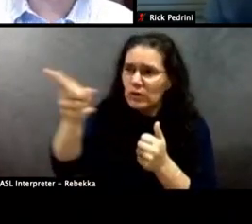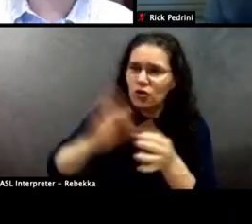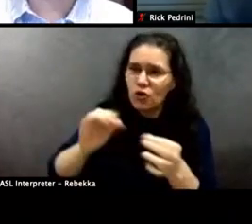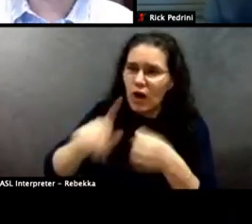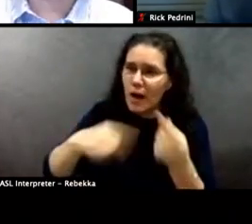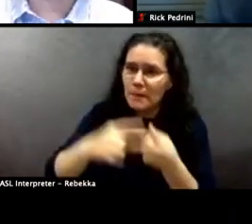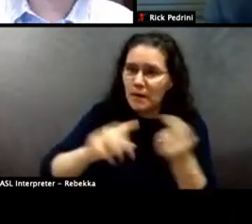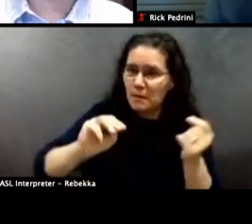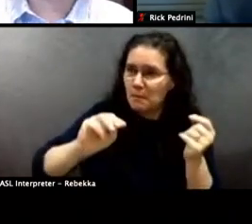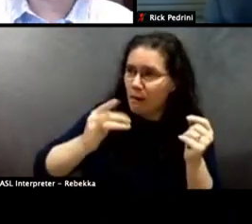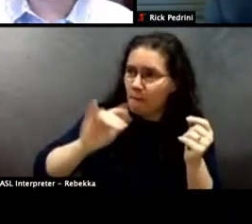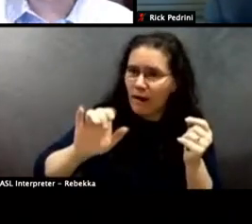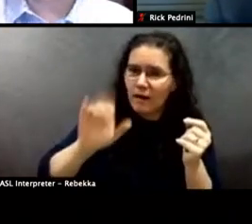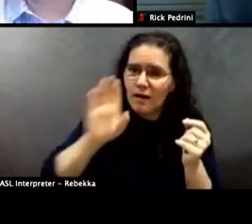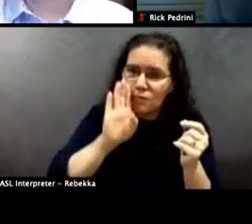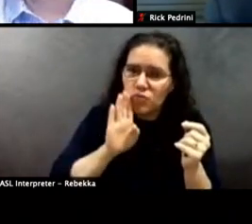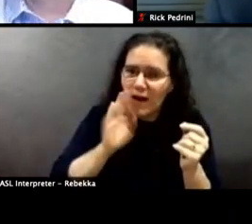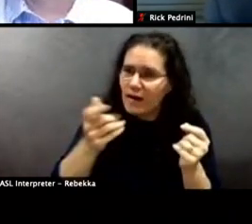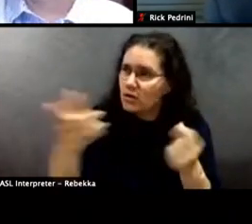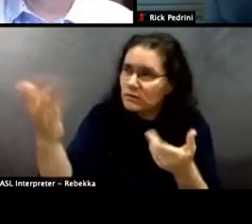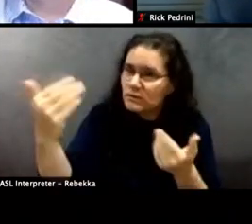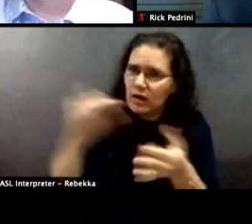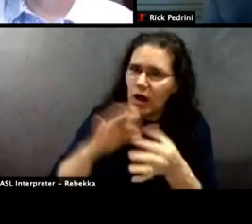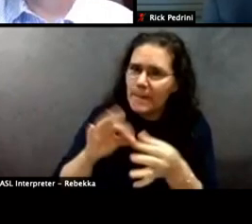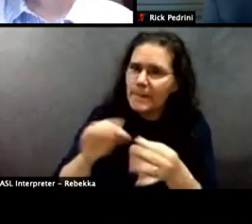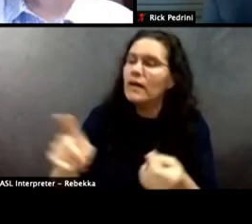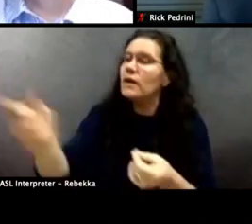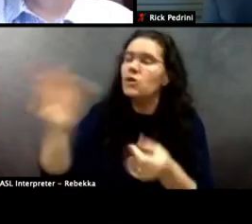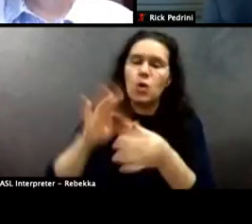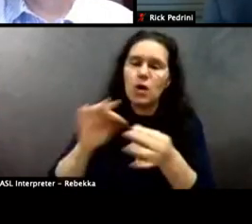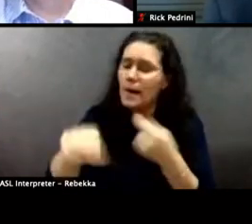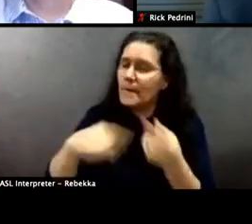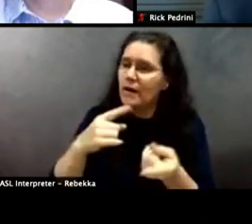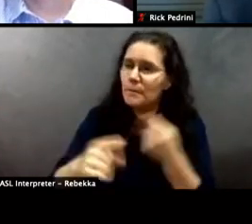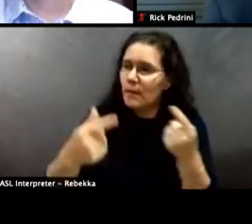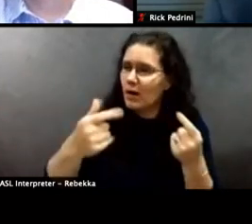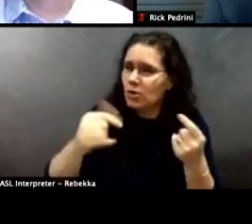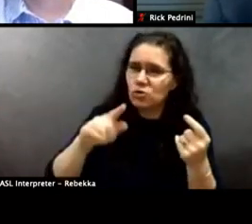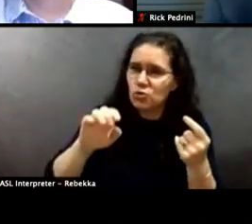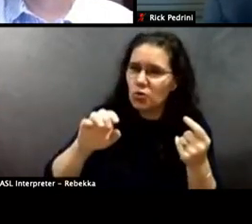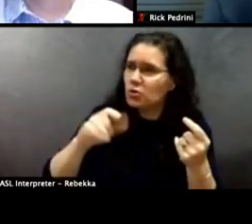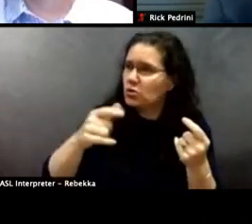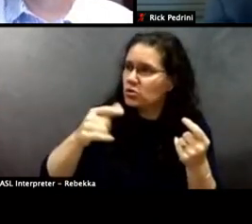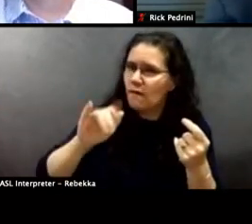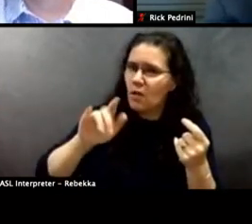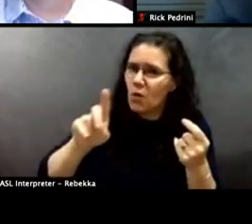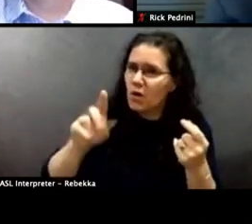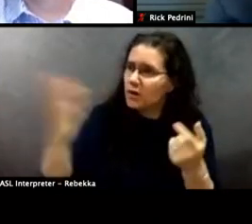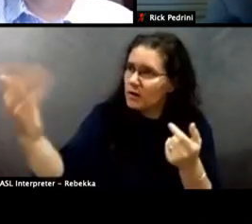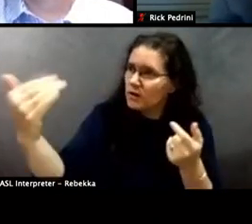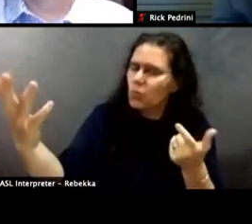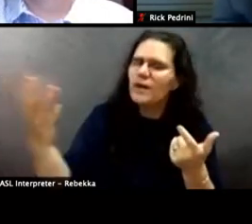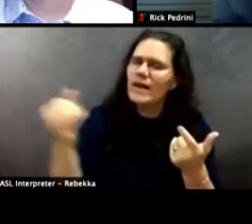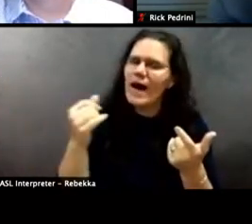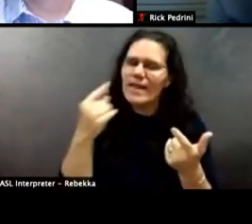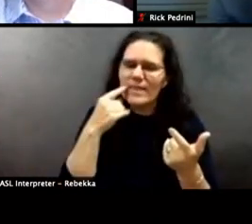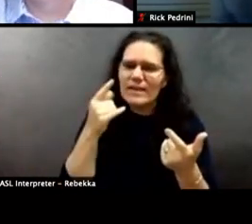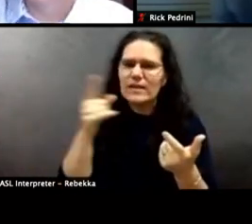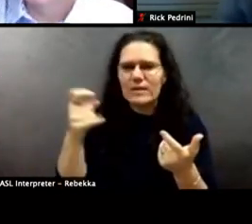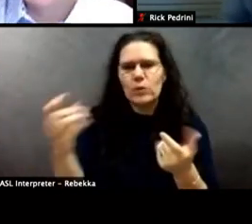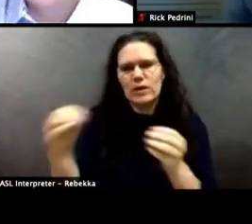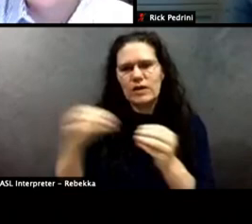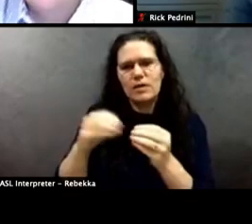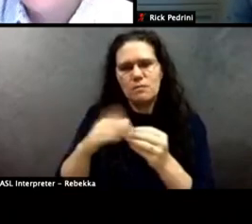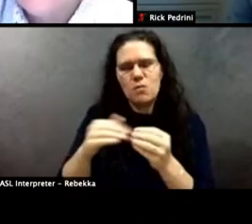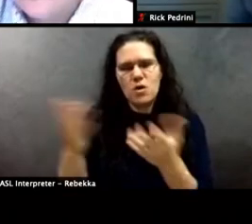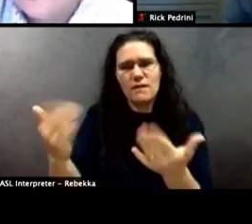on George Floyd. And I think we're seeing more of that, right? Because there tends to be, uh, a brotherhood that exists where you,